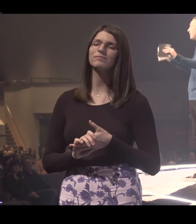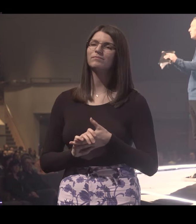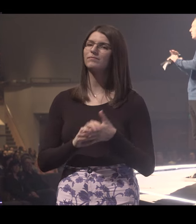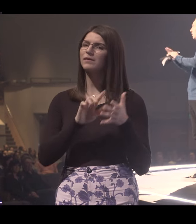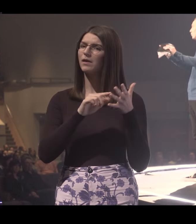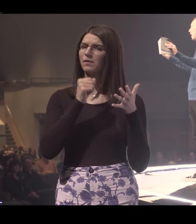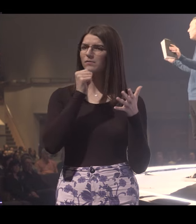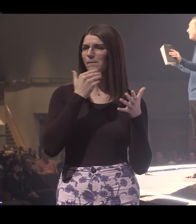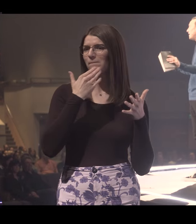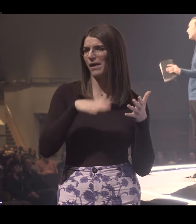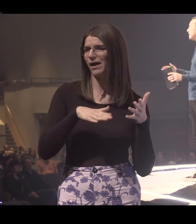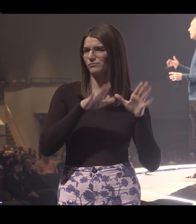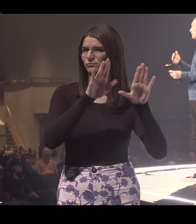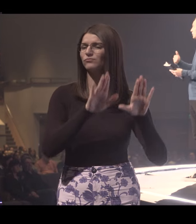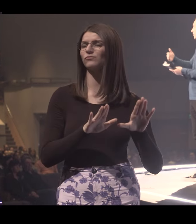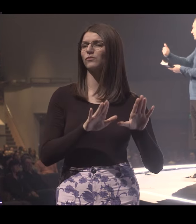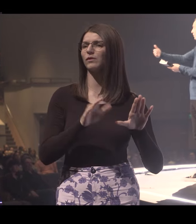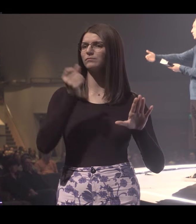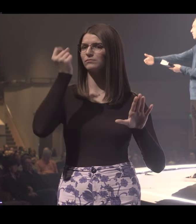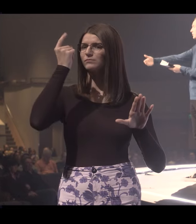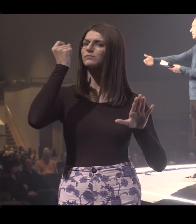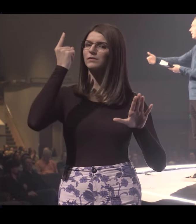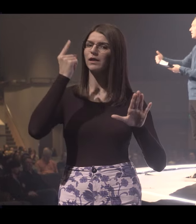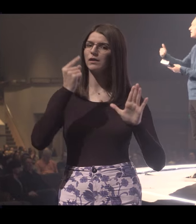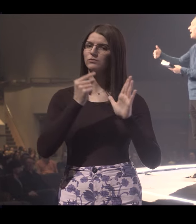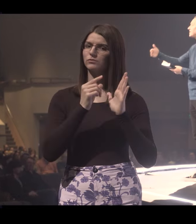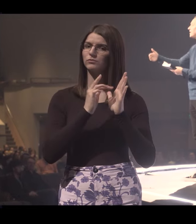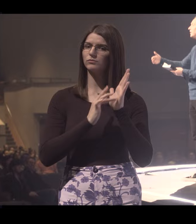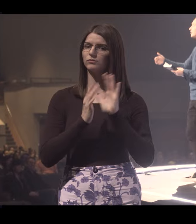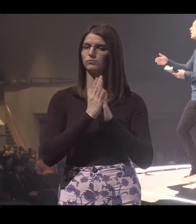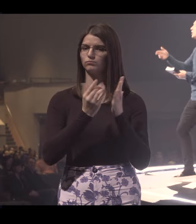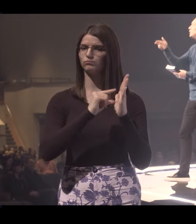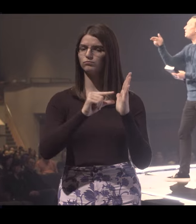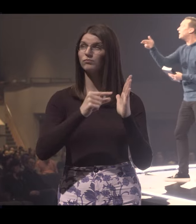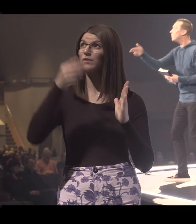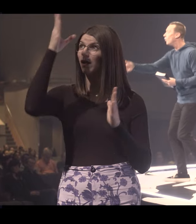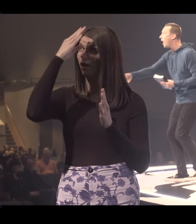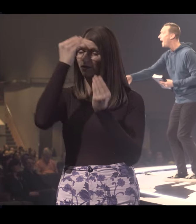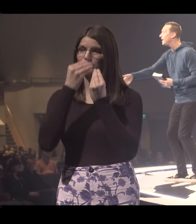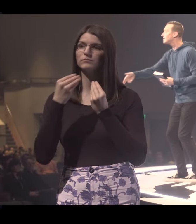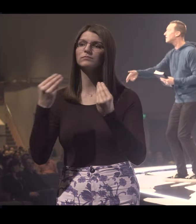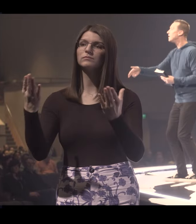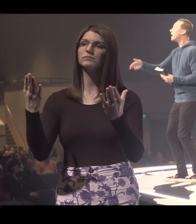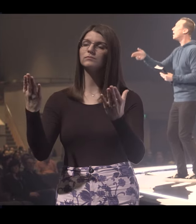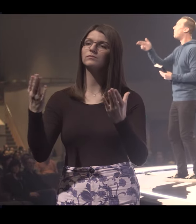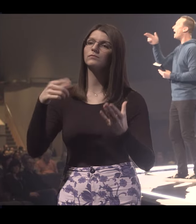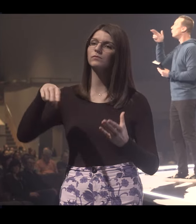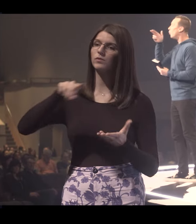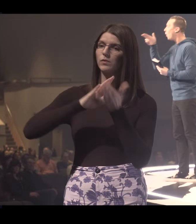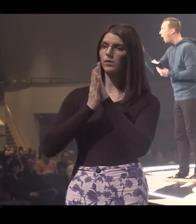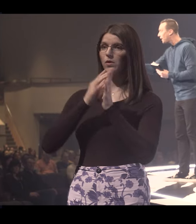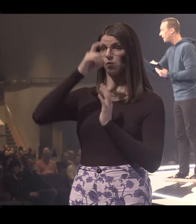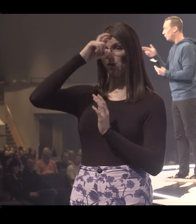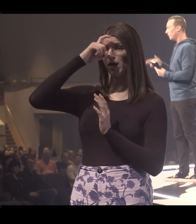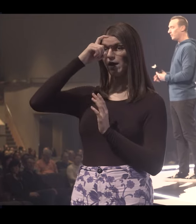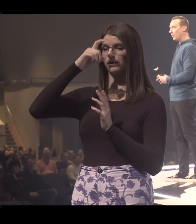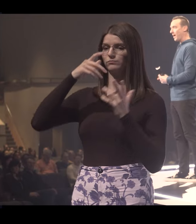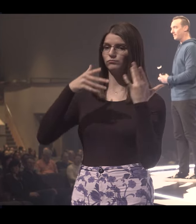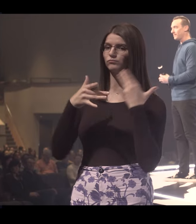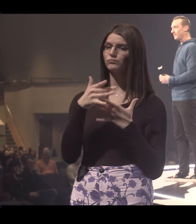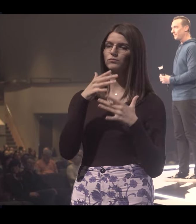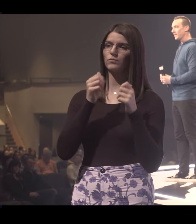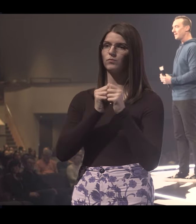Now, none of those are bad. Those are all great things. But just understand what Scripture is telling us. God is telling us you become wise by